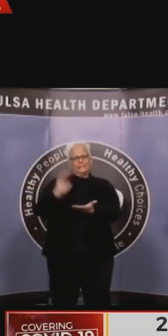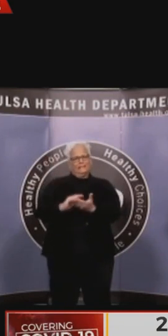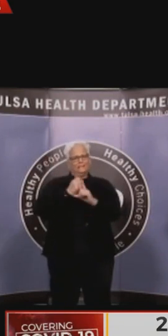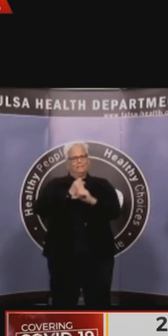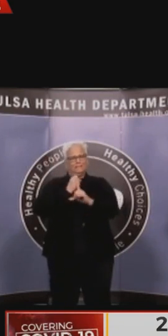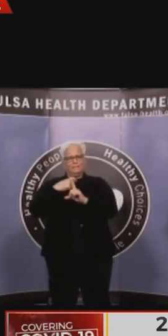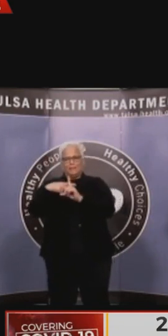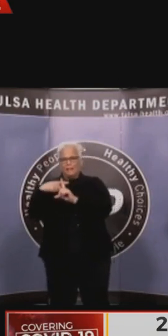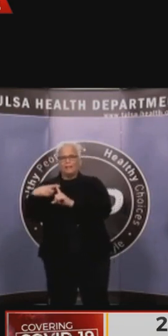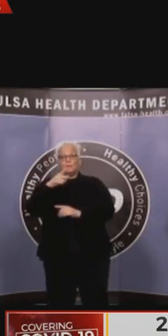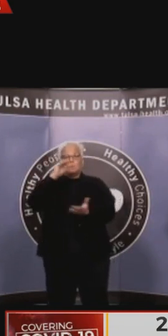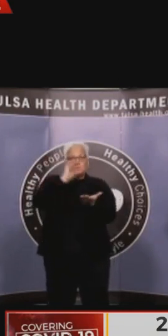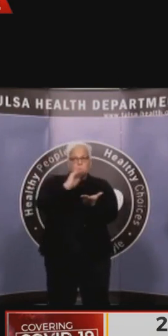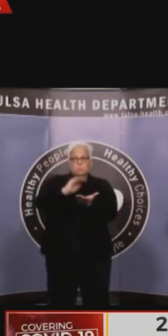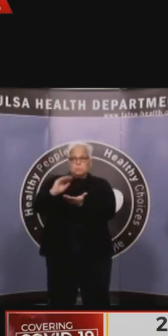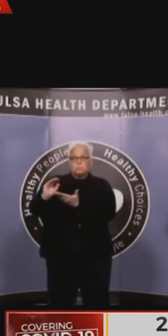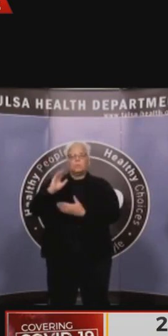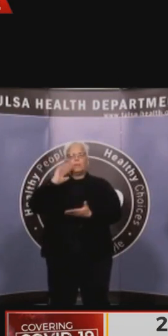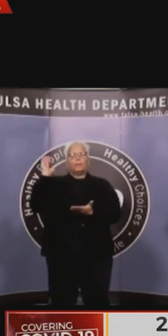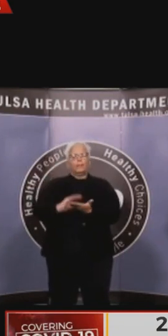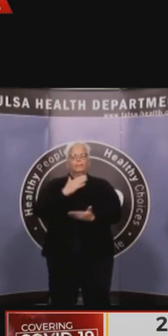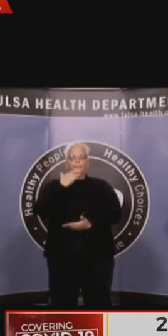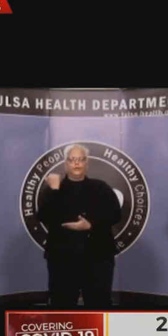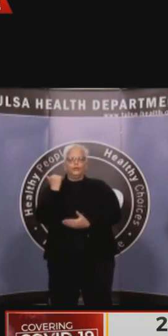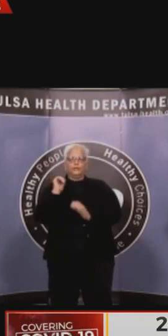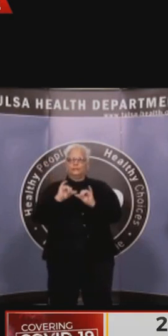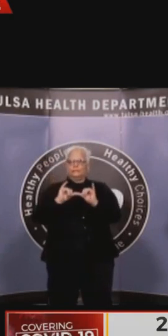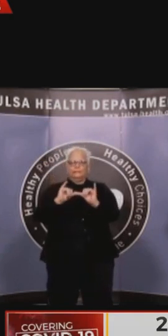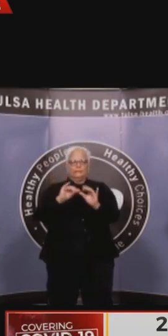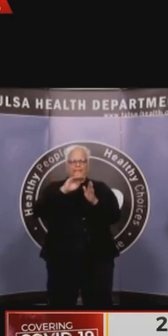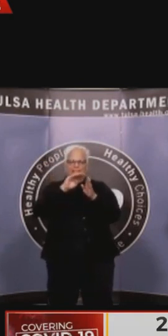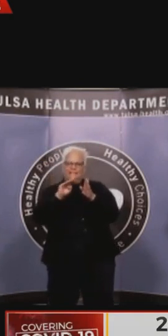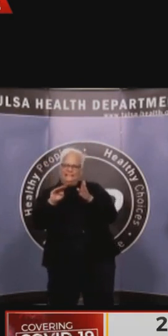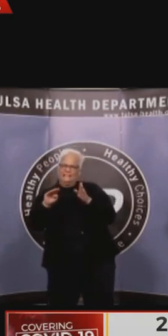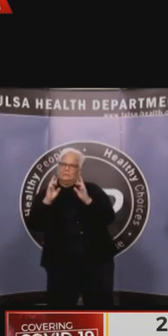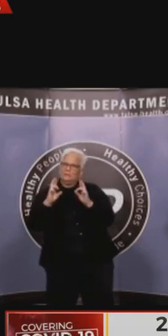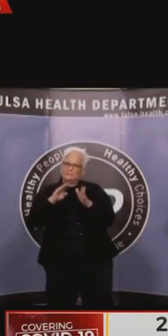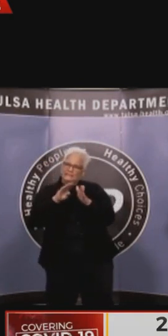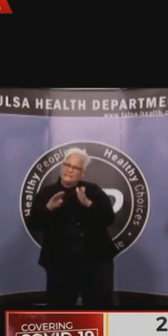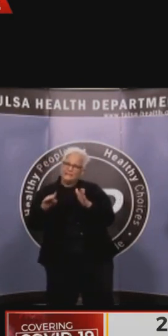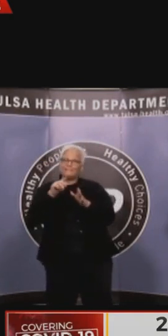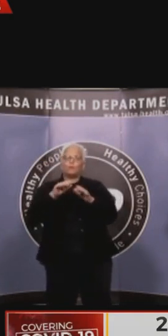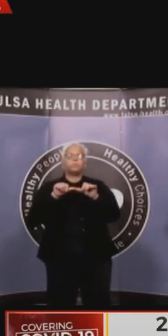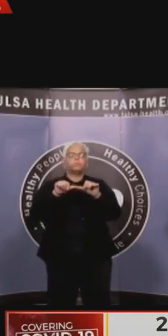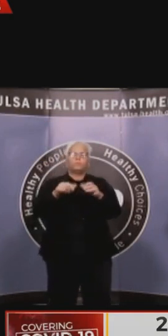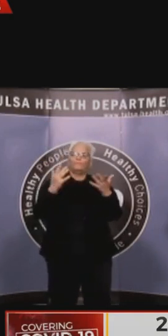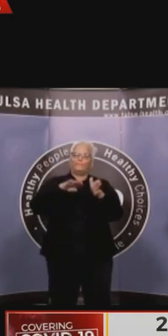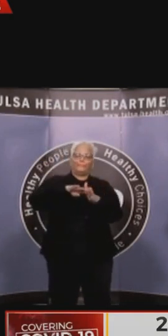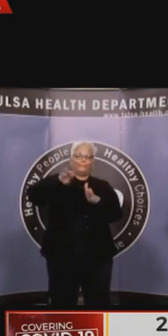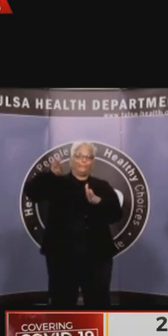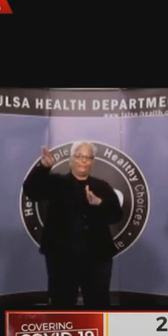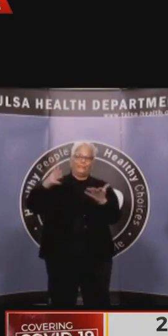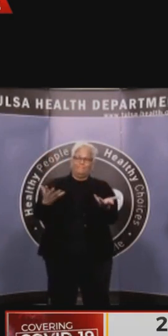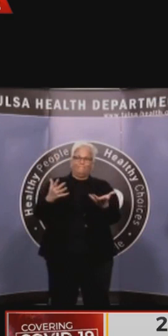we're helping each other more by using digital resources we have to celebrate this time and to celebrate our families. Spring is